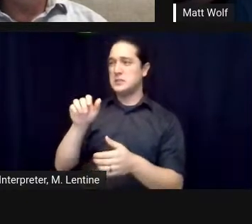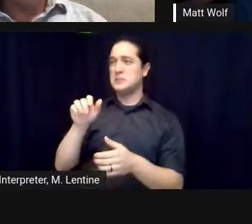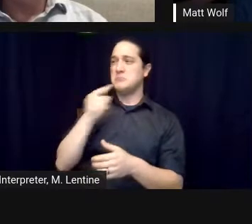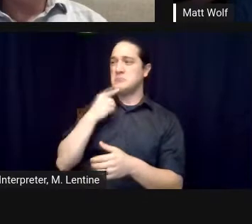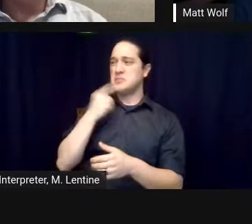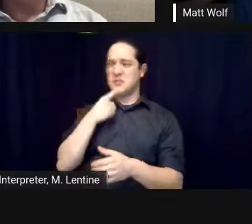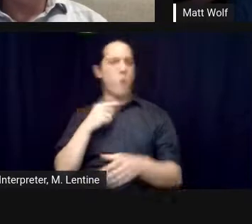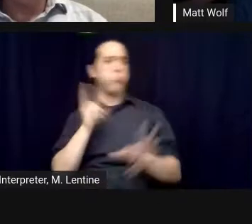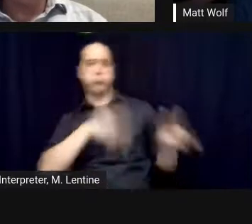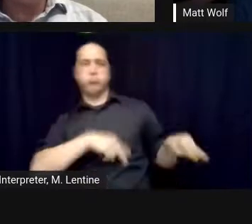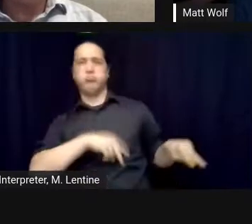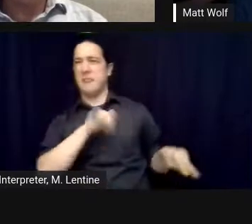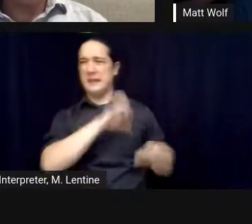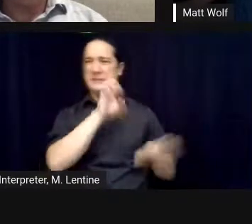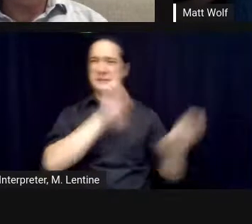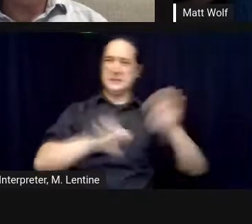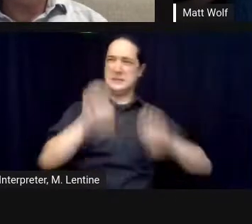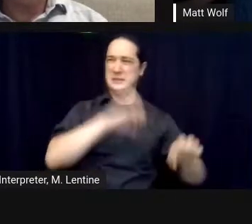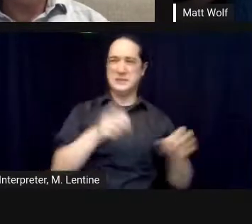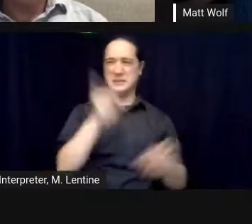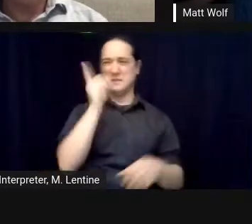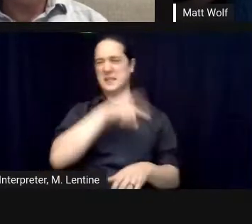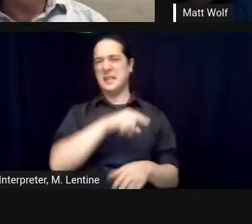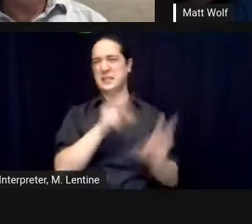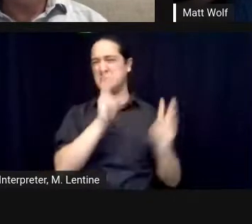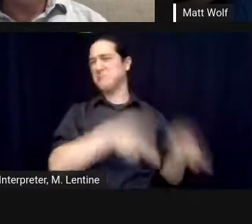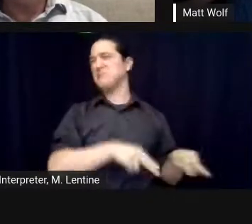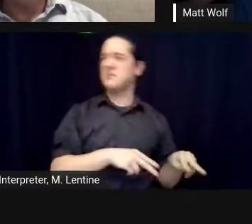of um i guess antipathy almost